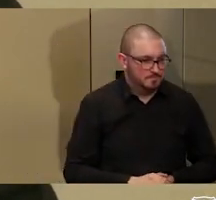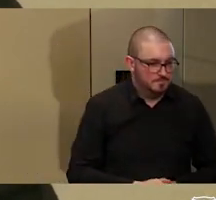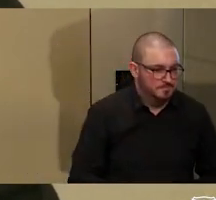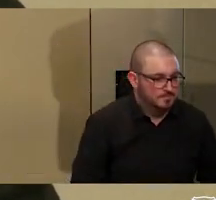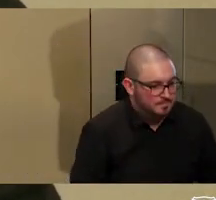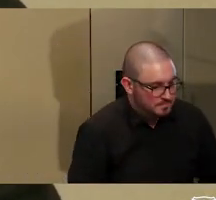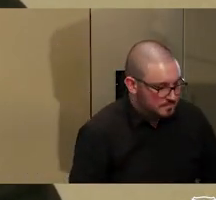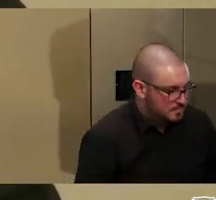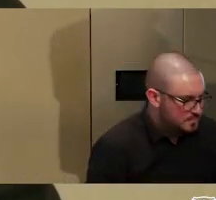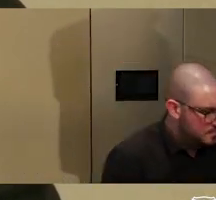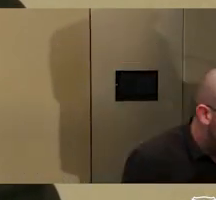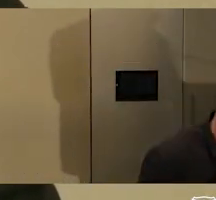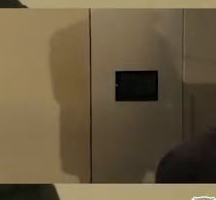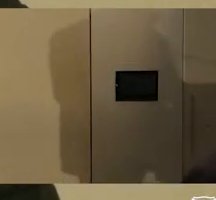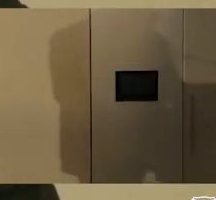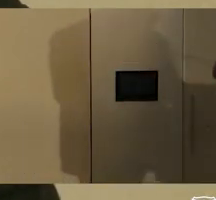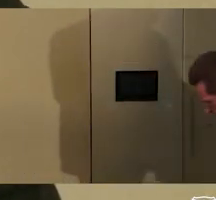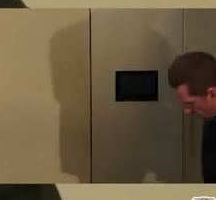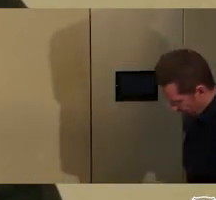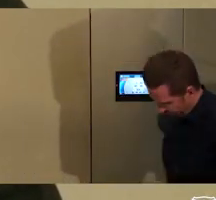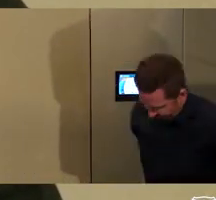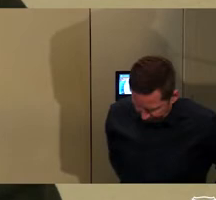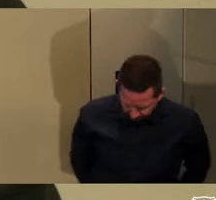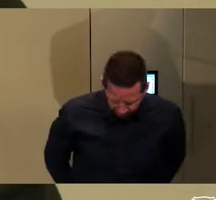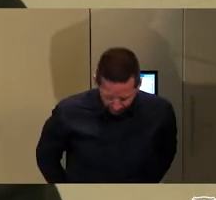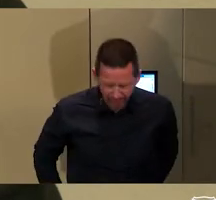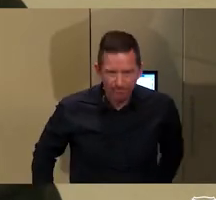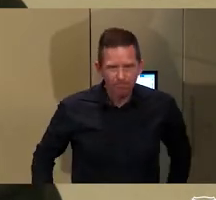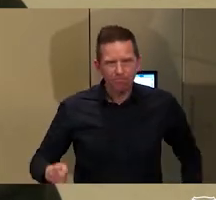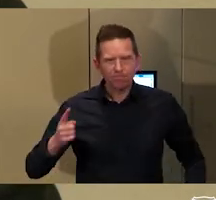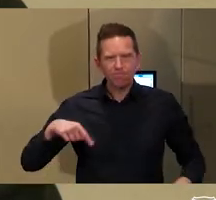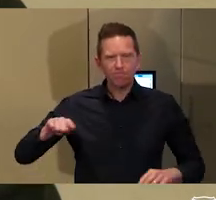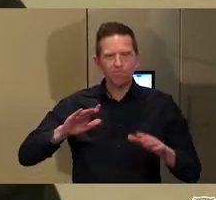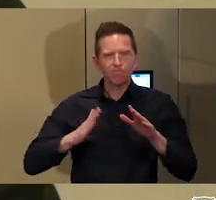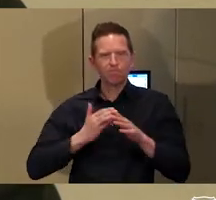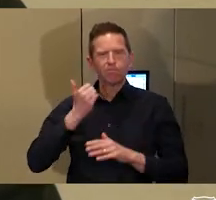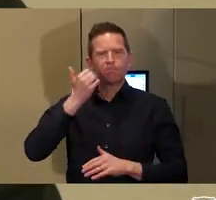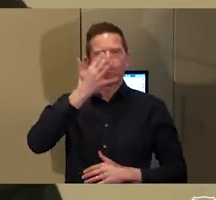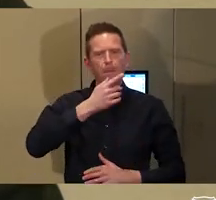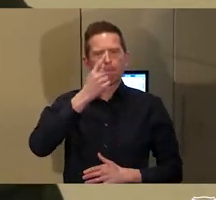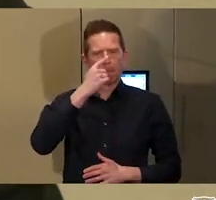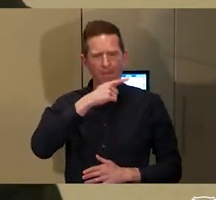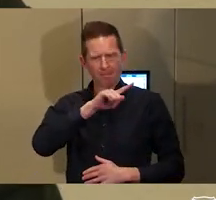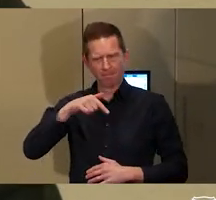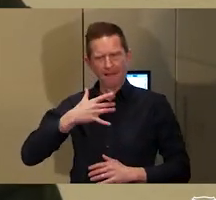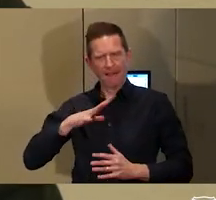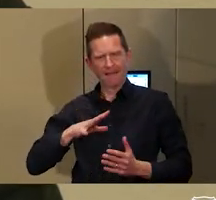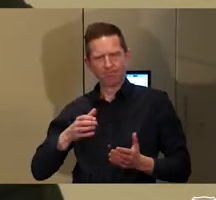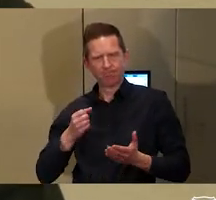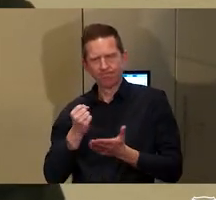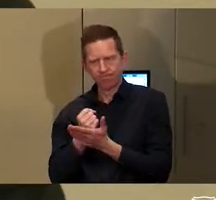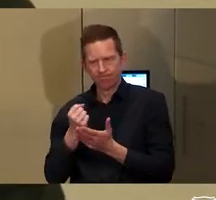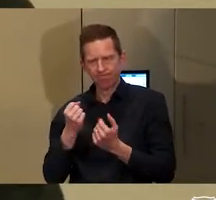People need wealth and they need to